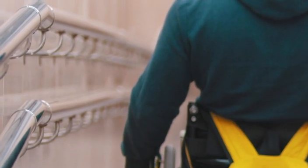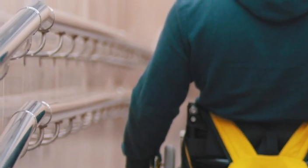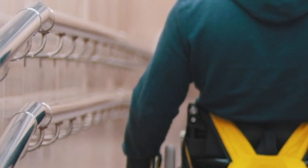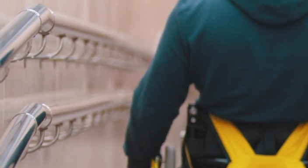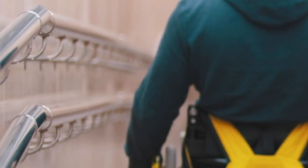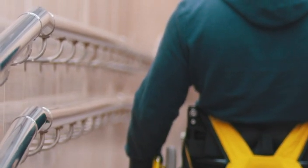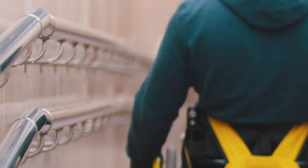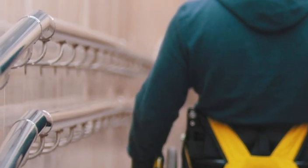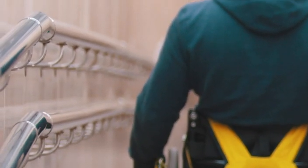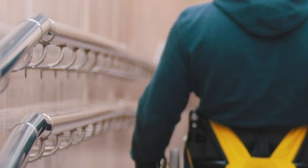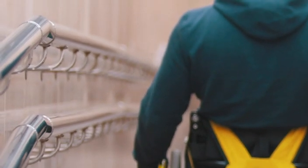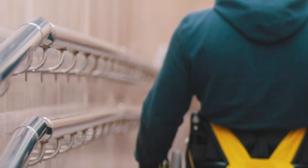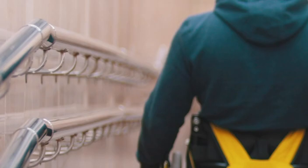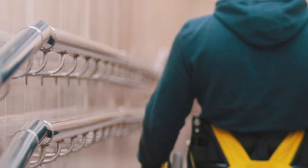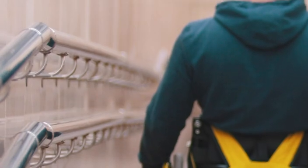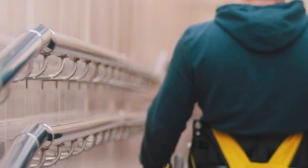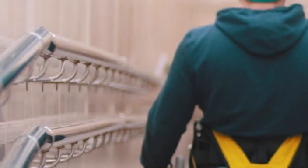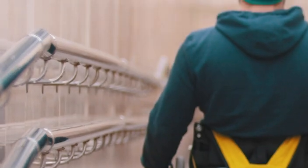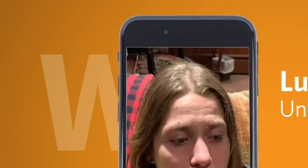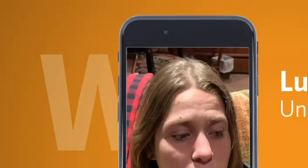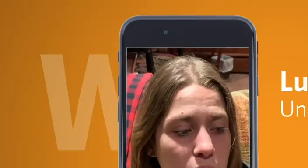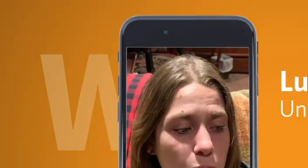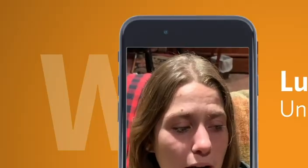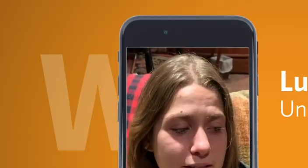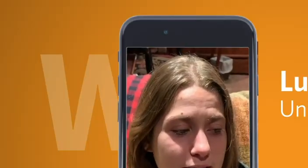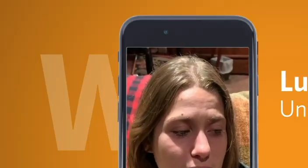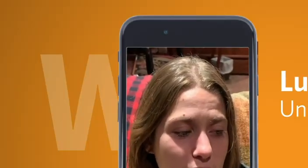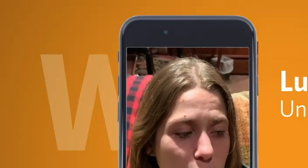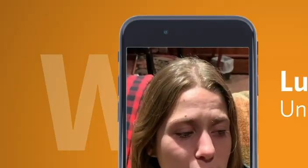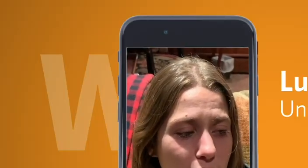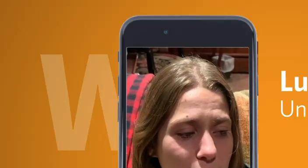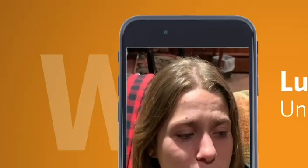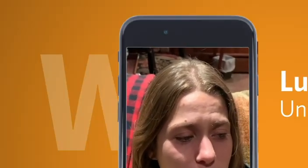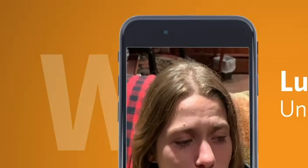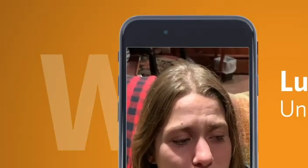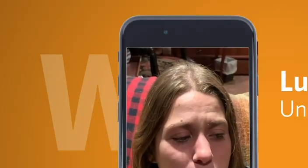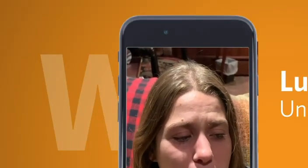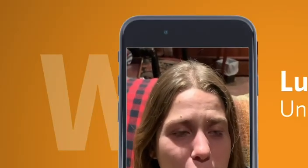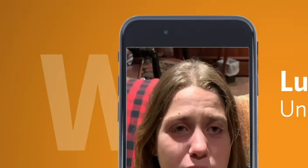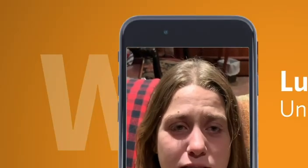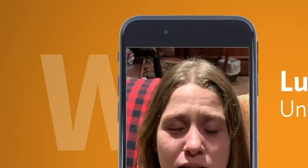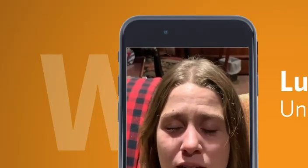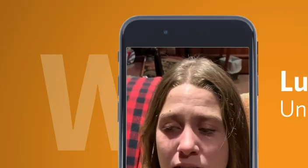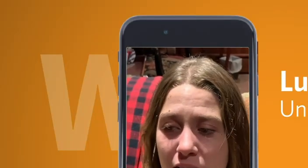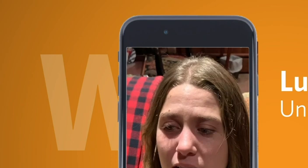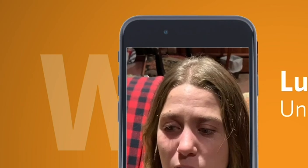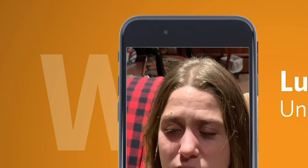Yes, I learned about sex education in school, but I did not know what I learned about it because